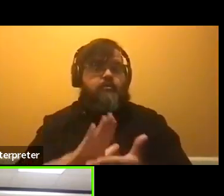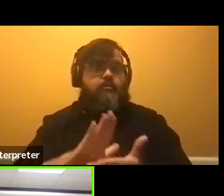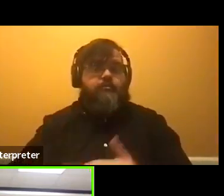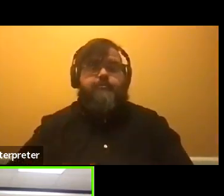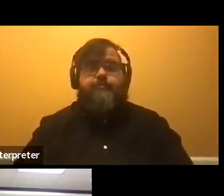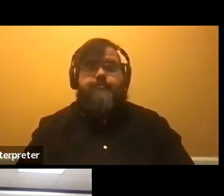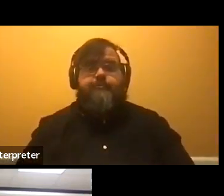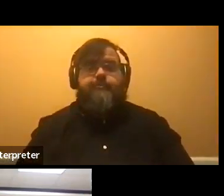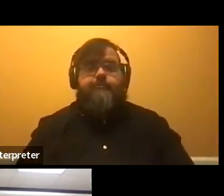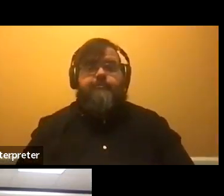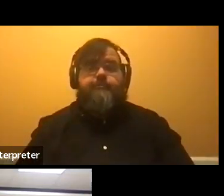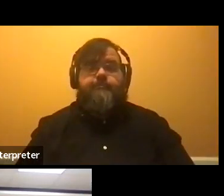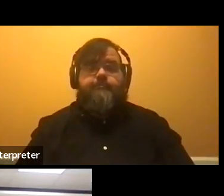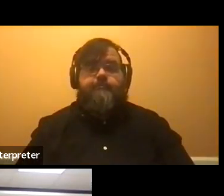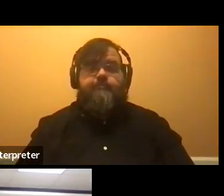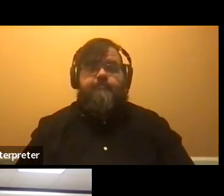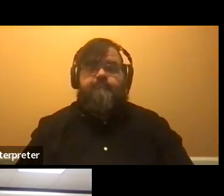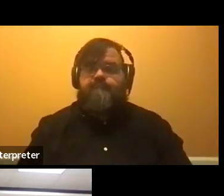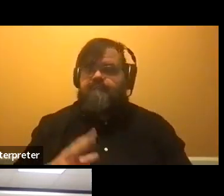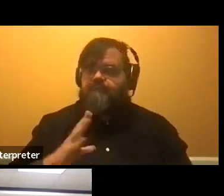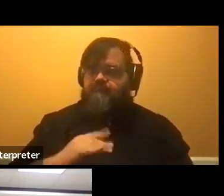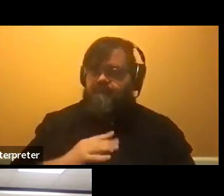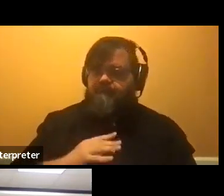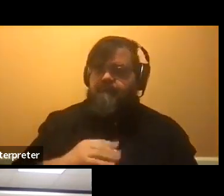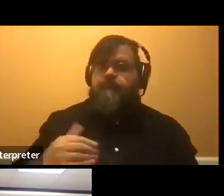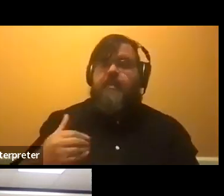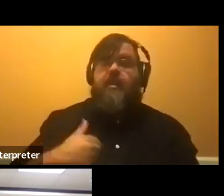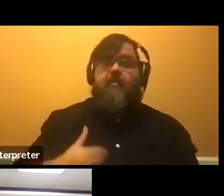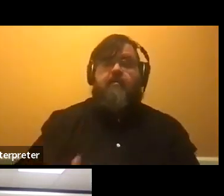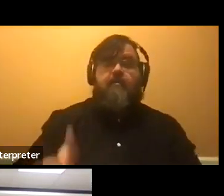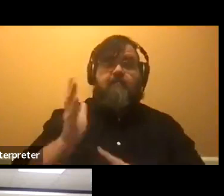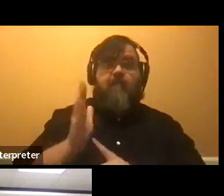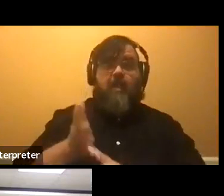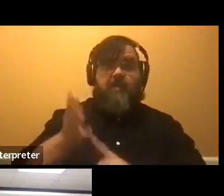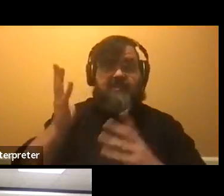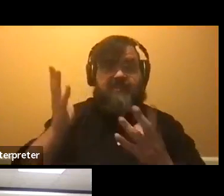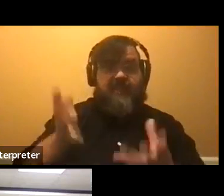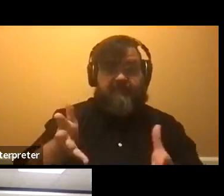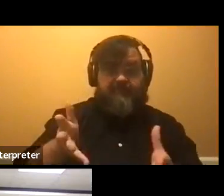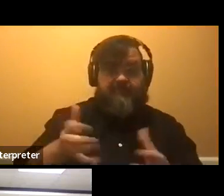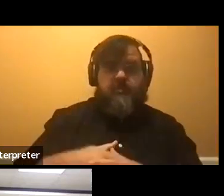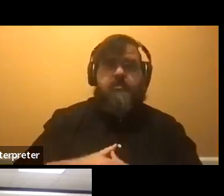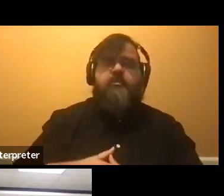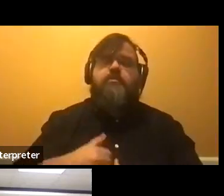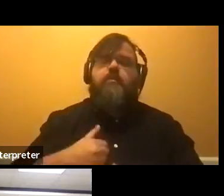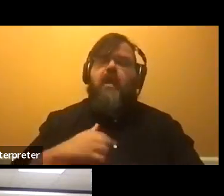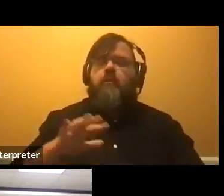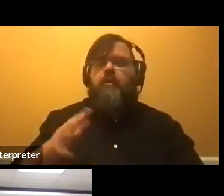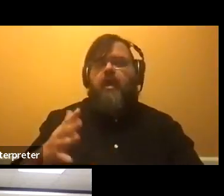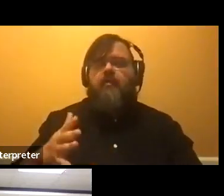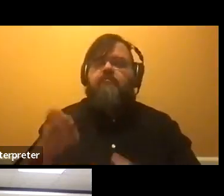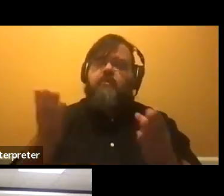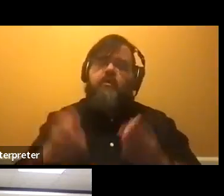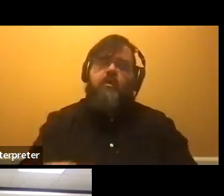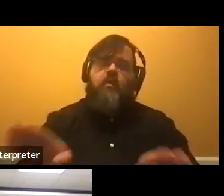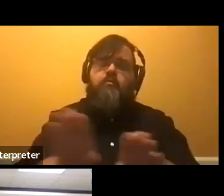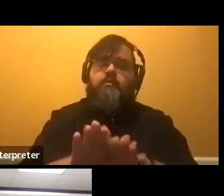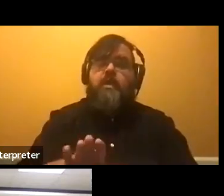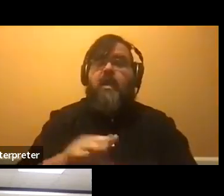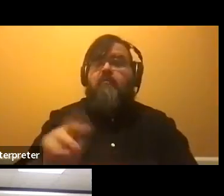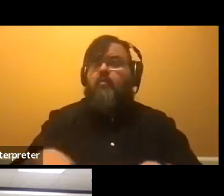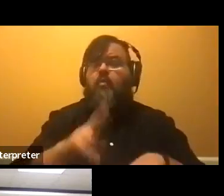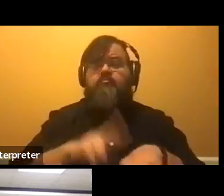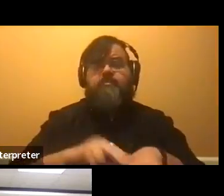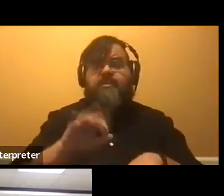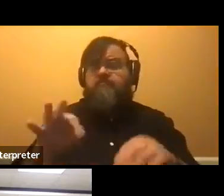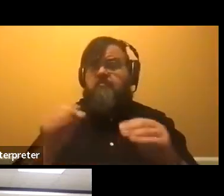Great. Um, we just have about five minutes left. Um, so I'll just kind of close. Um, and of course, if there